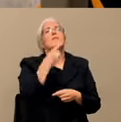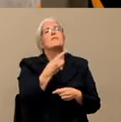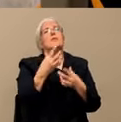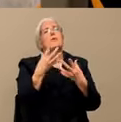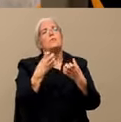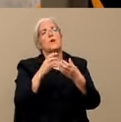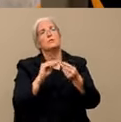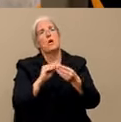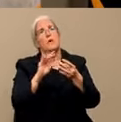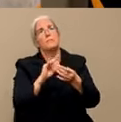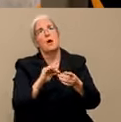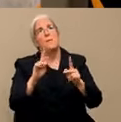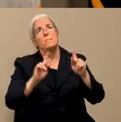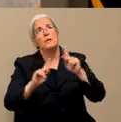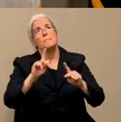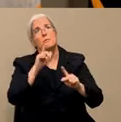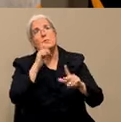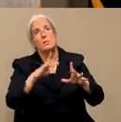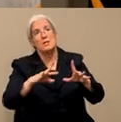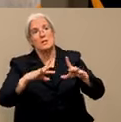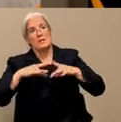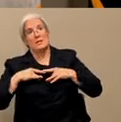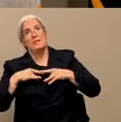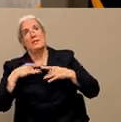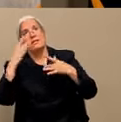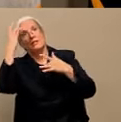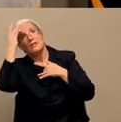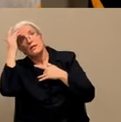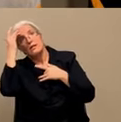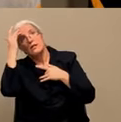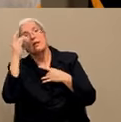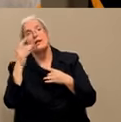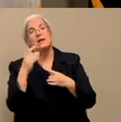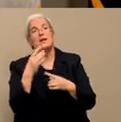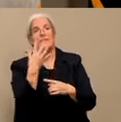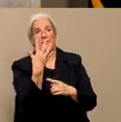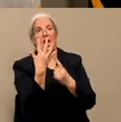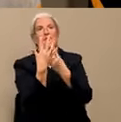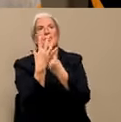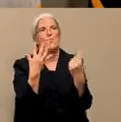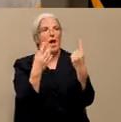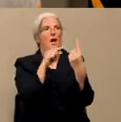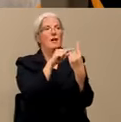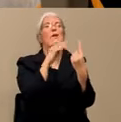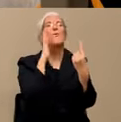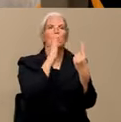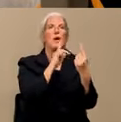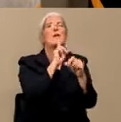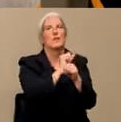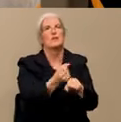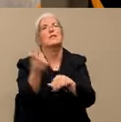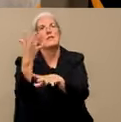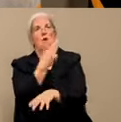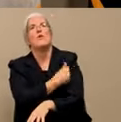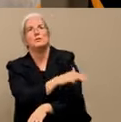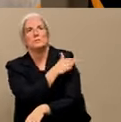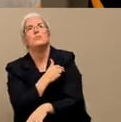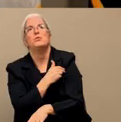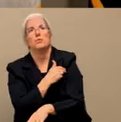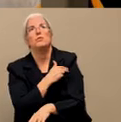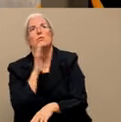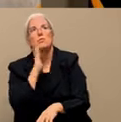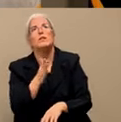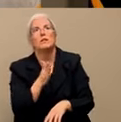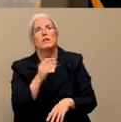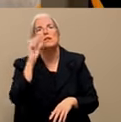one in five chance of being in the hospital, what we're worried about is ill people overwhelming our health care system.